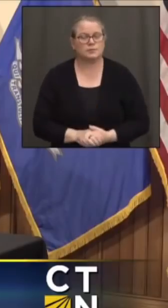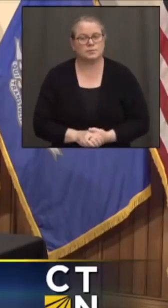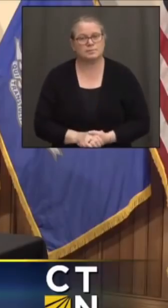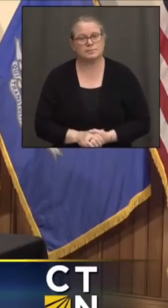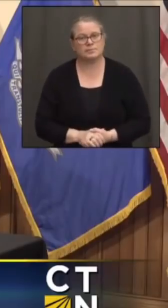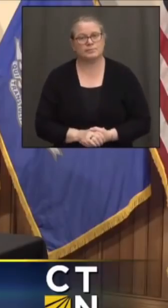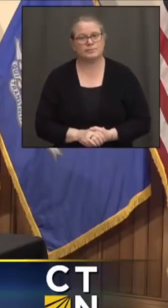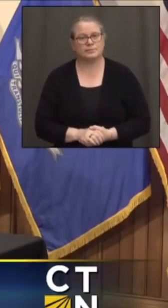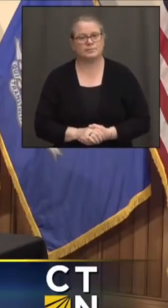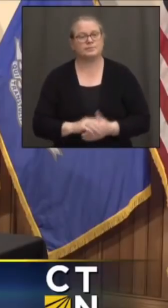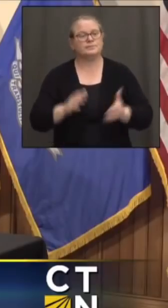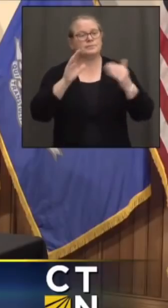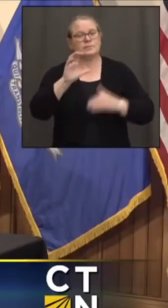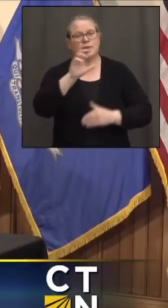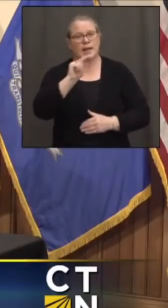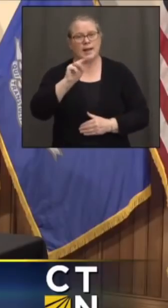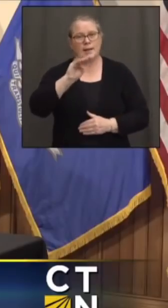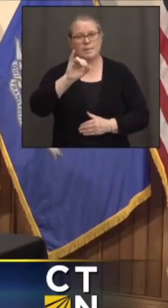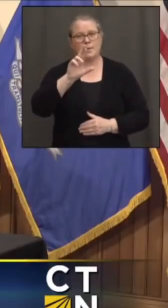The Connecticut Mirror.